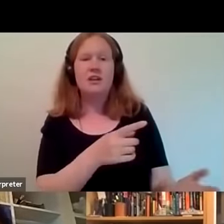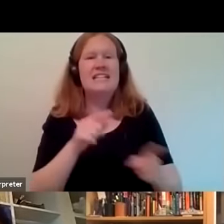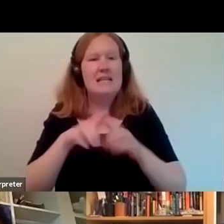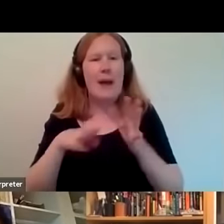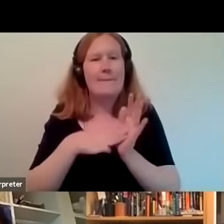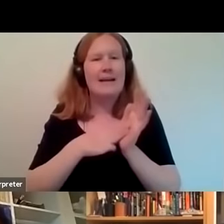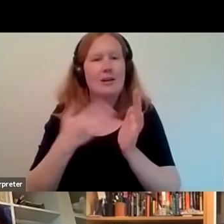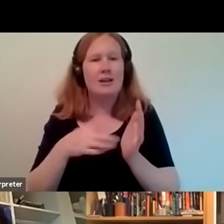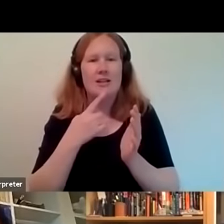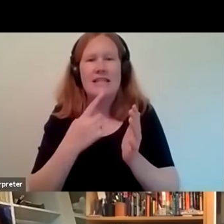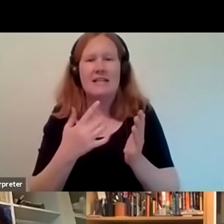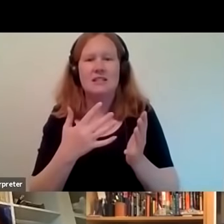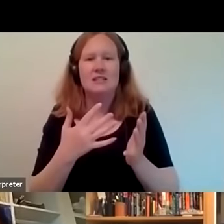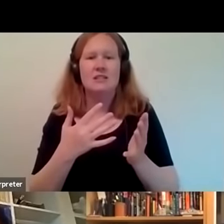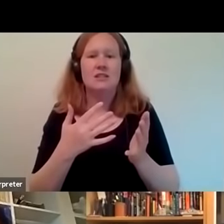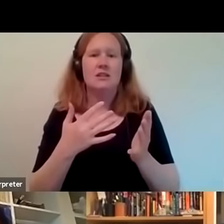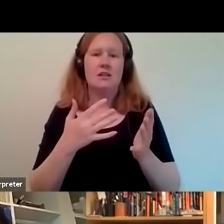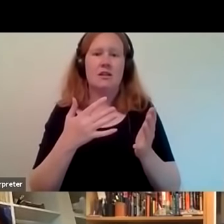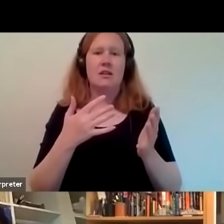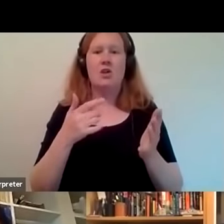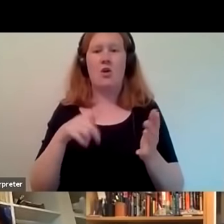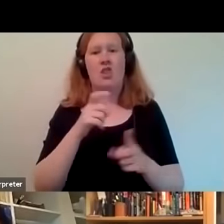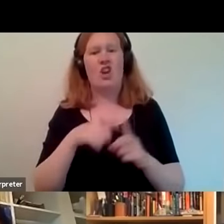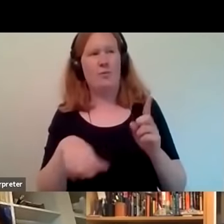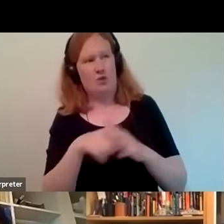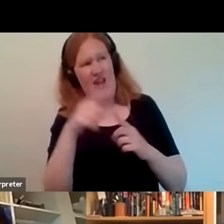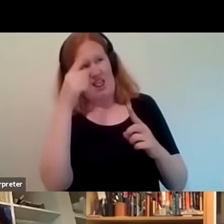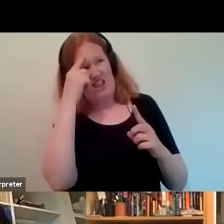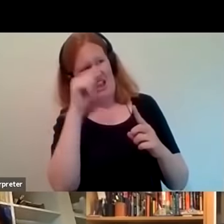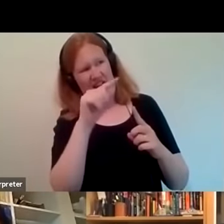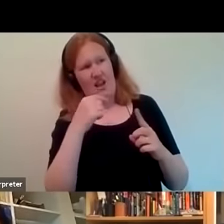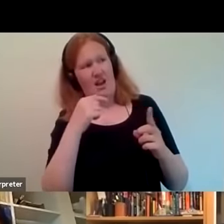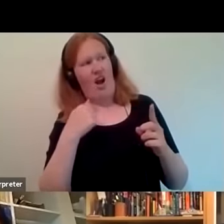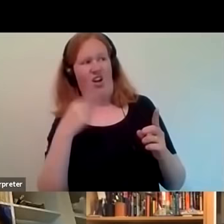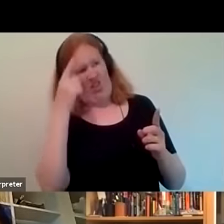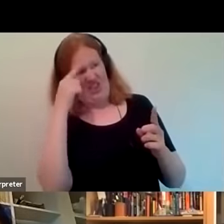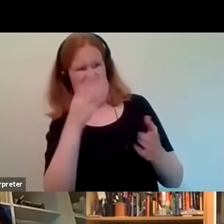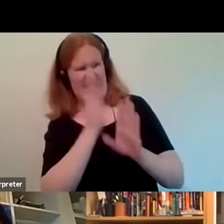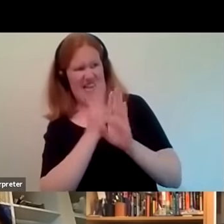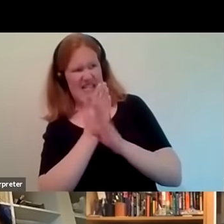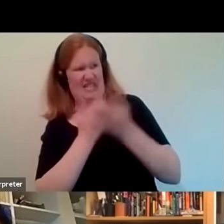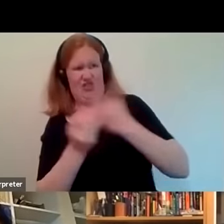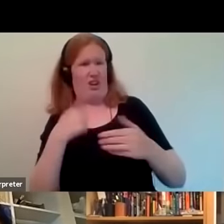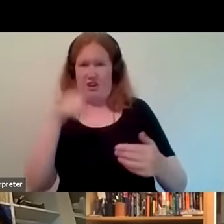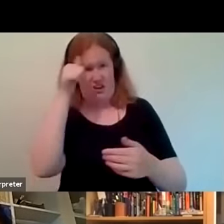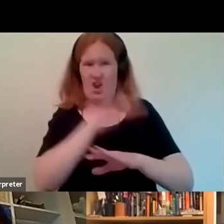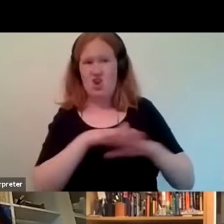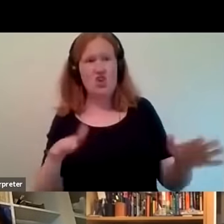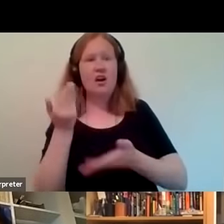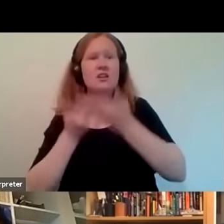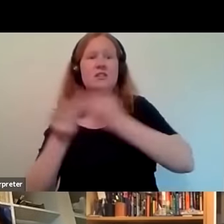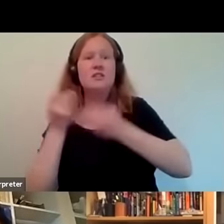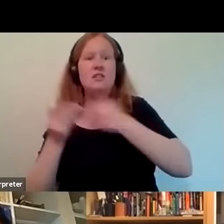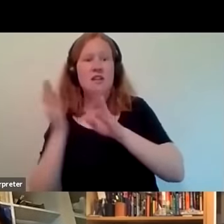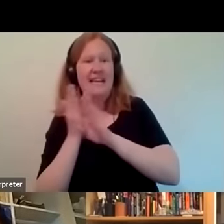that it may seem to the community that we think it's a hidden history and they know it's not a hidden history so there were some